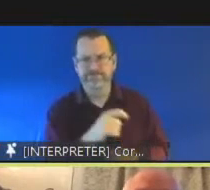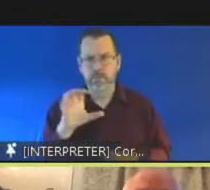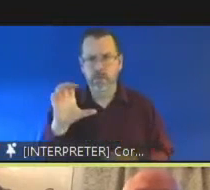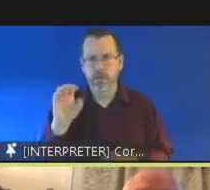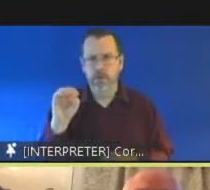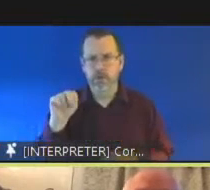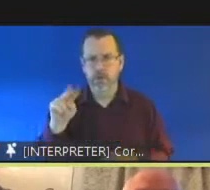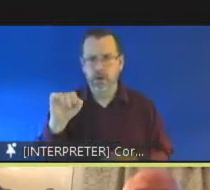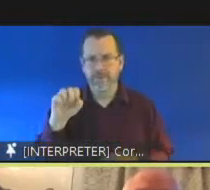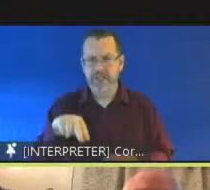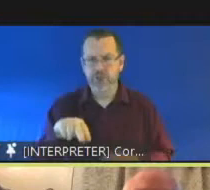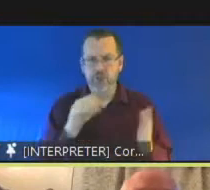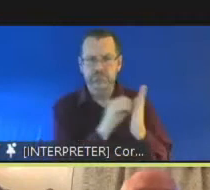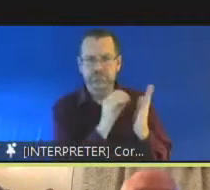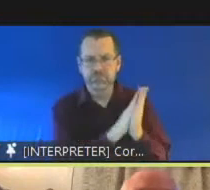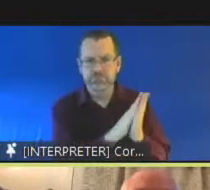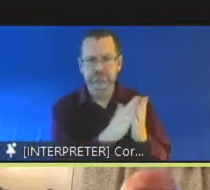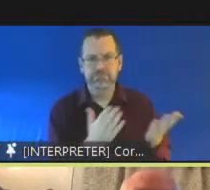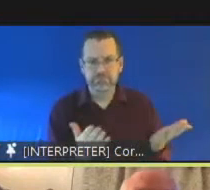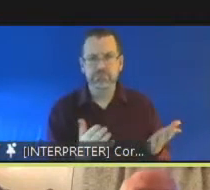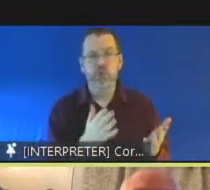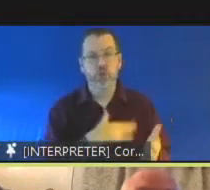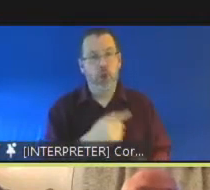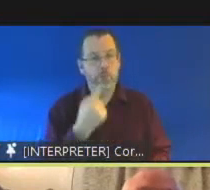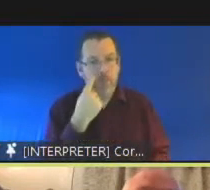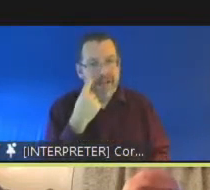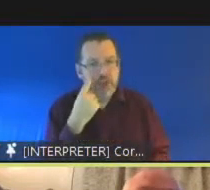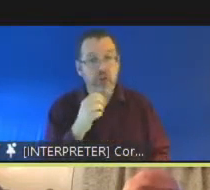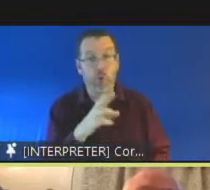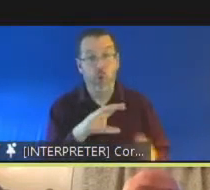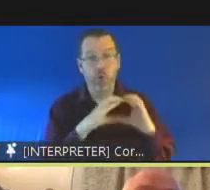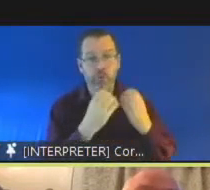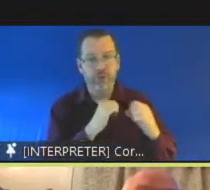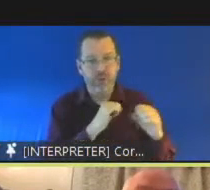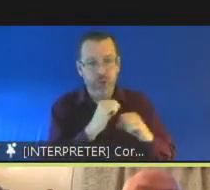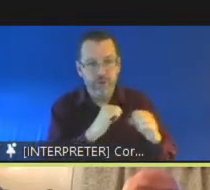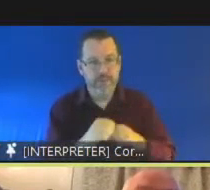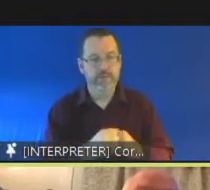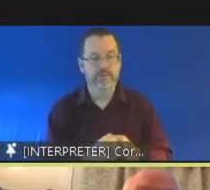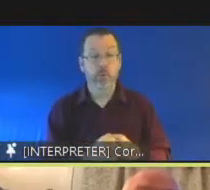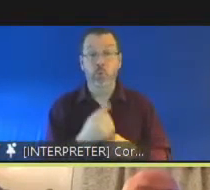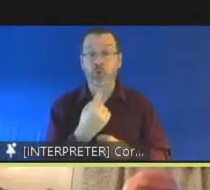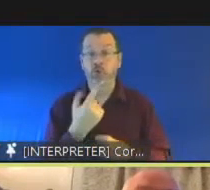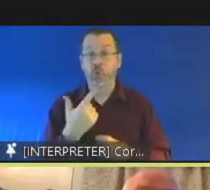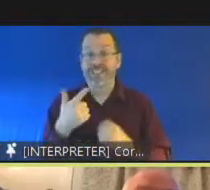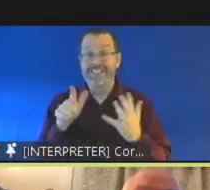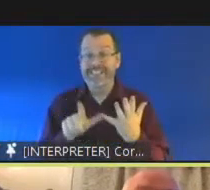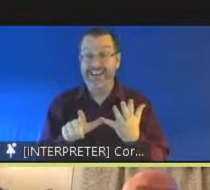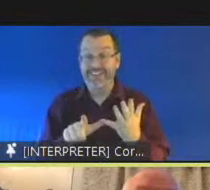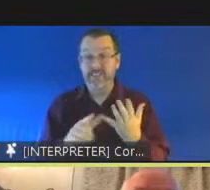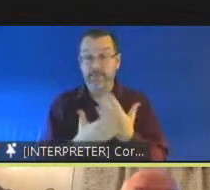and a total of 127 um young people.